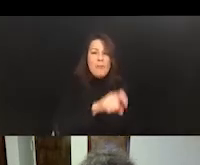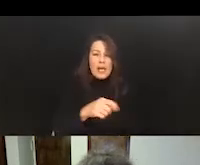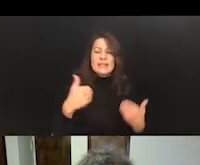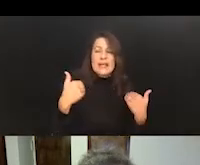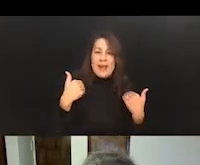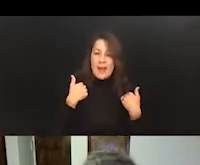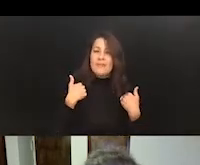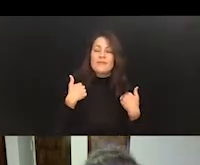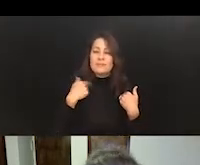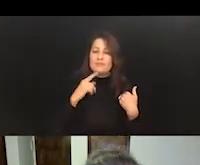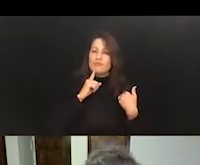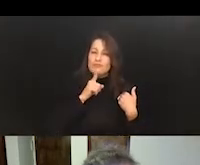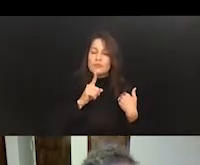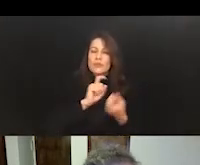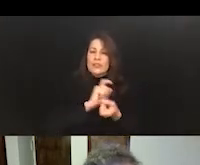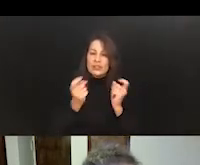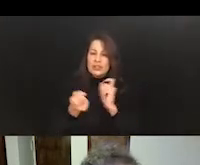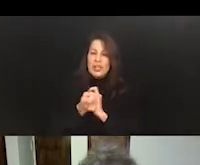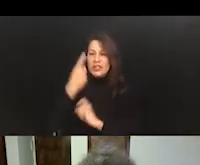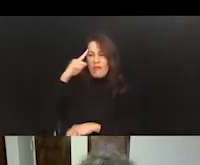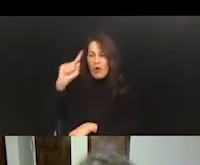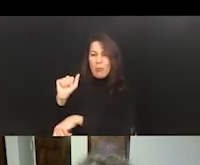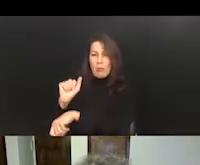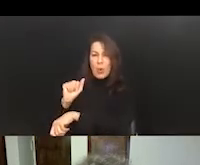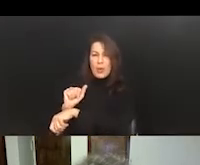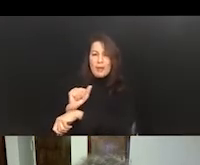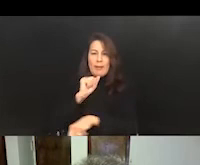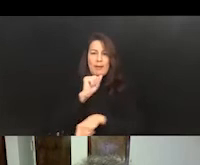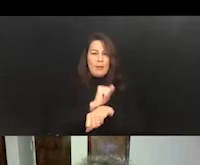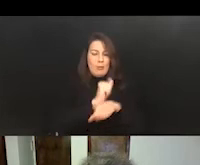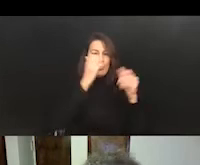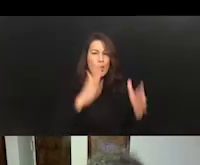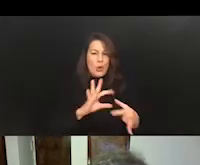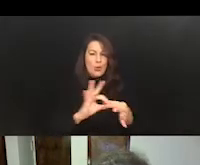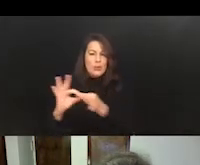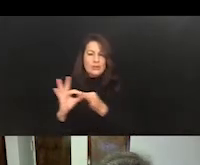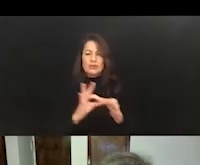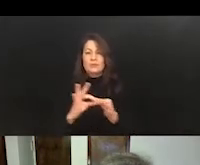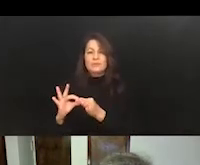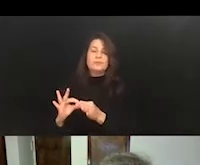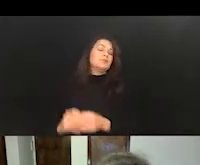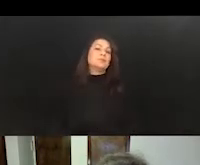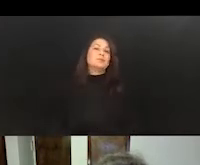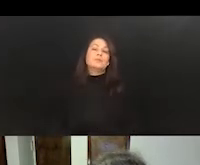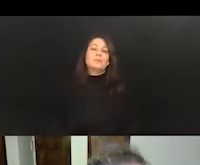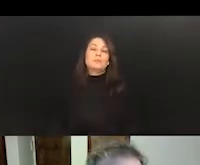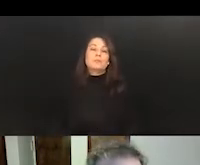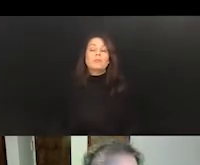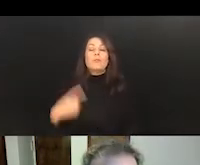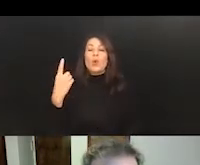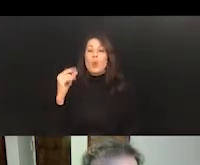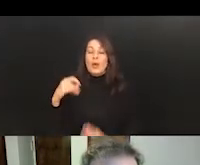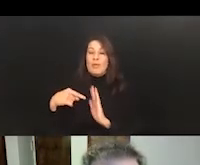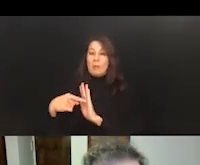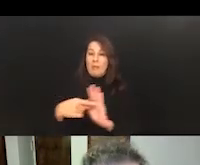change in terms of employee-employer relationship. And one of the models that